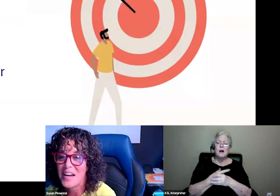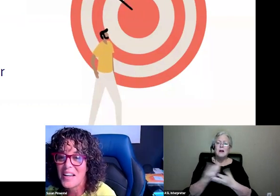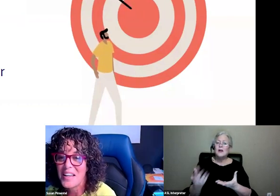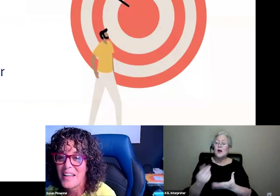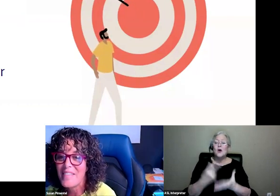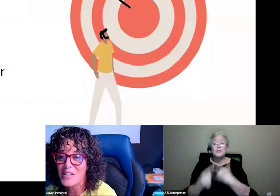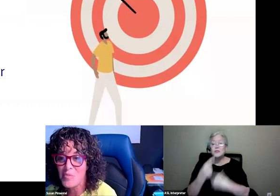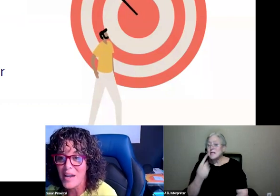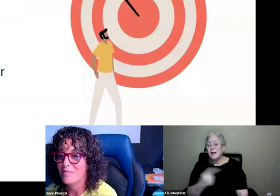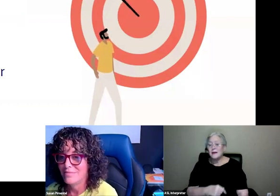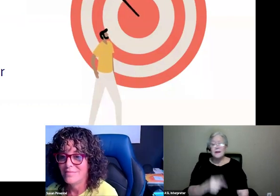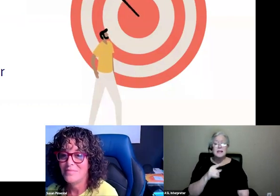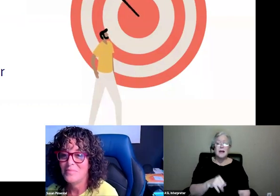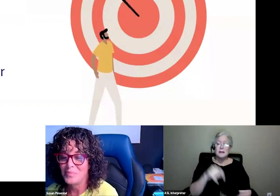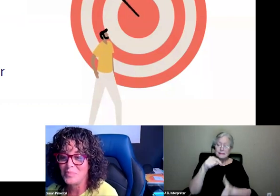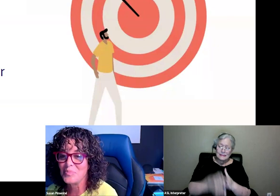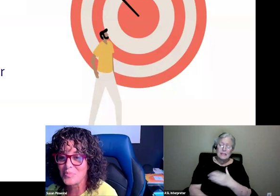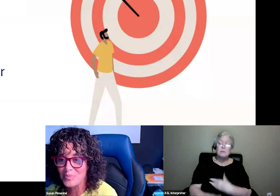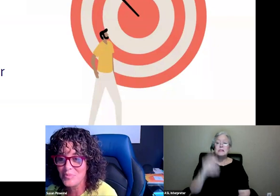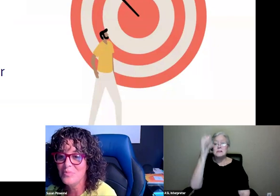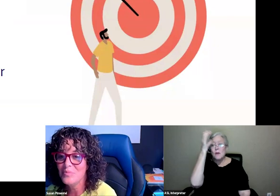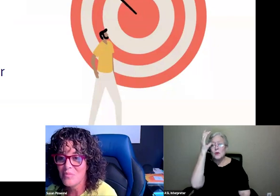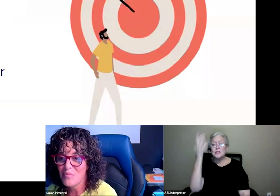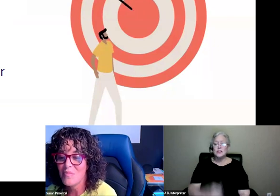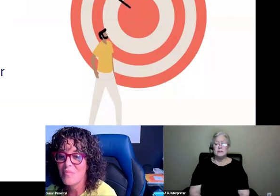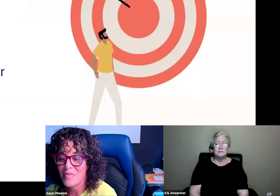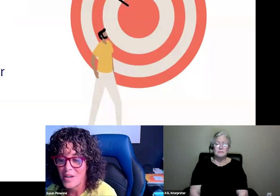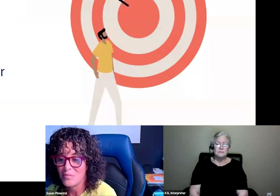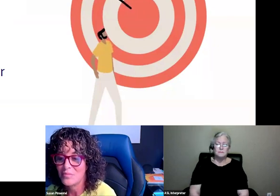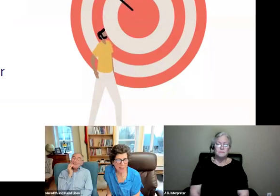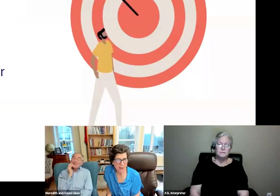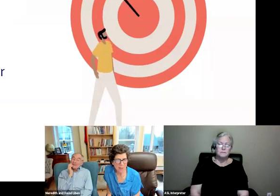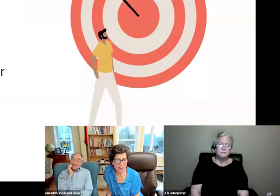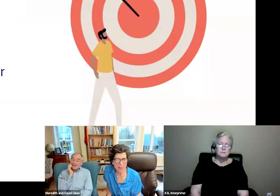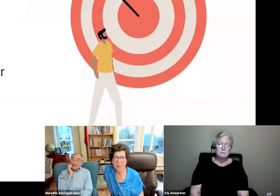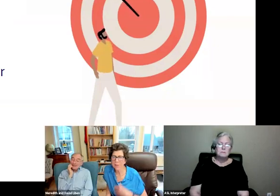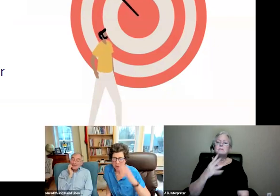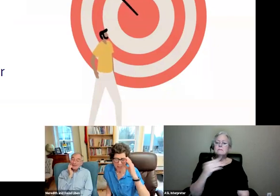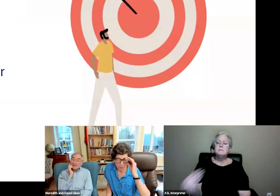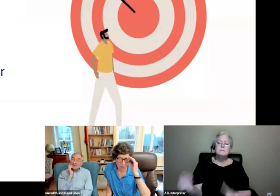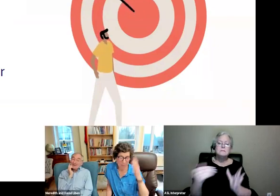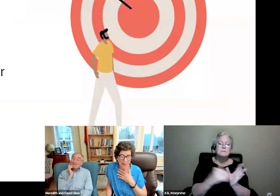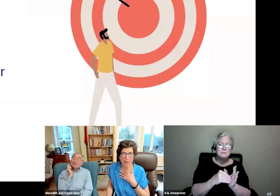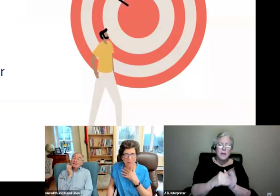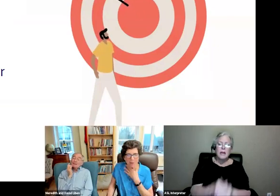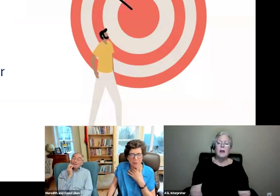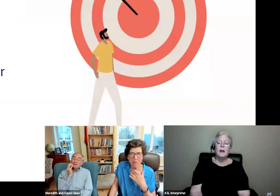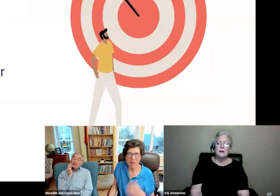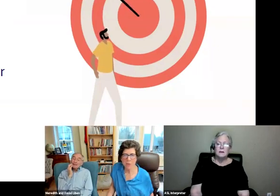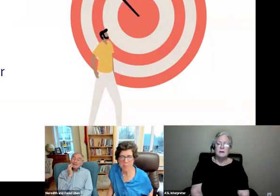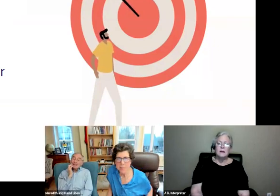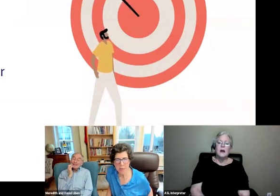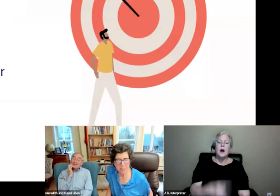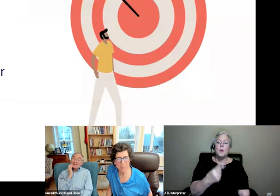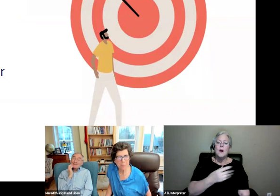there, too, my friend. That's right. It definitely does, and I want to, again, toss this, one of my favorite